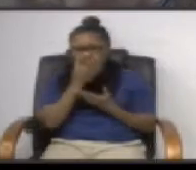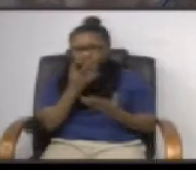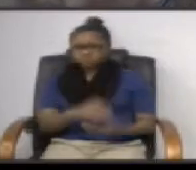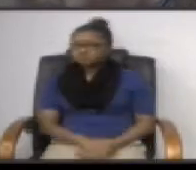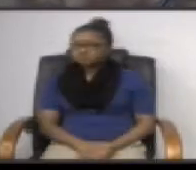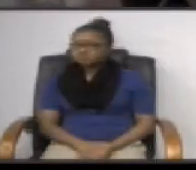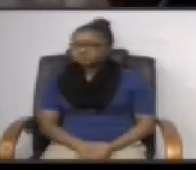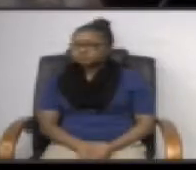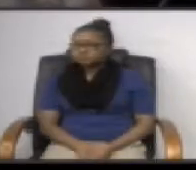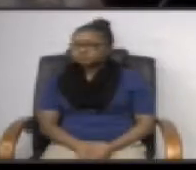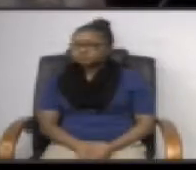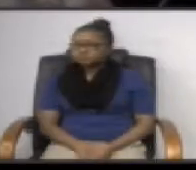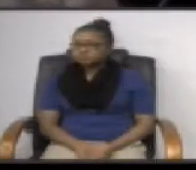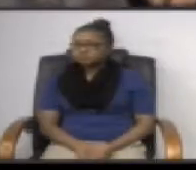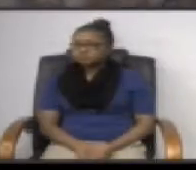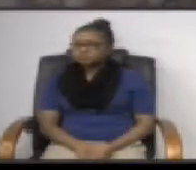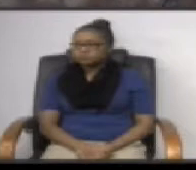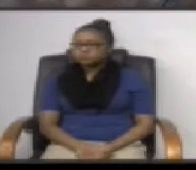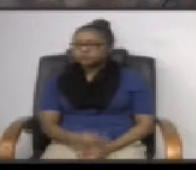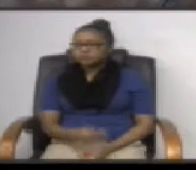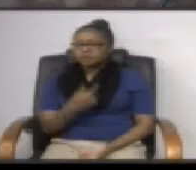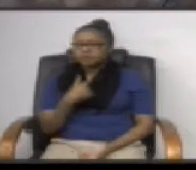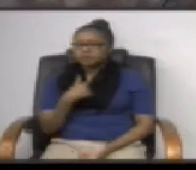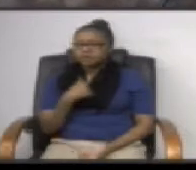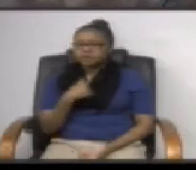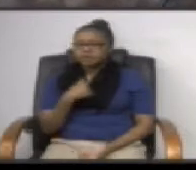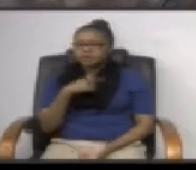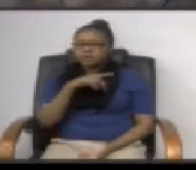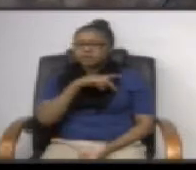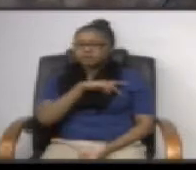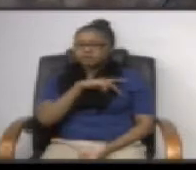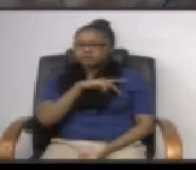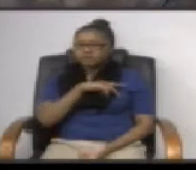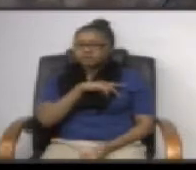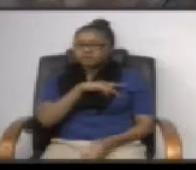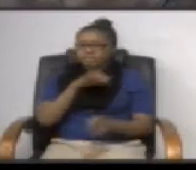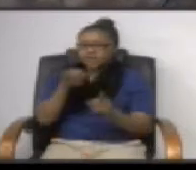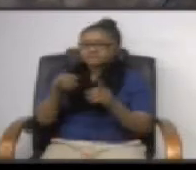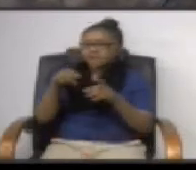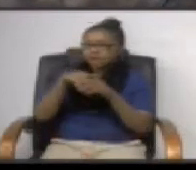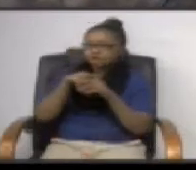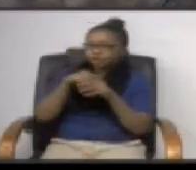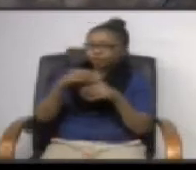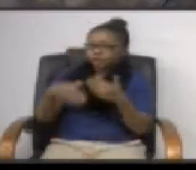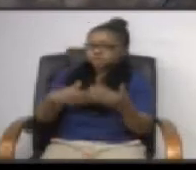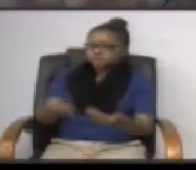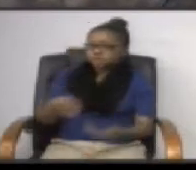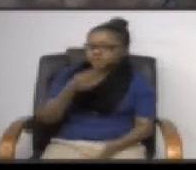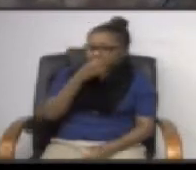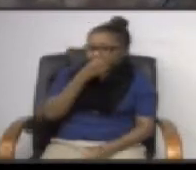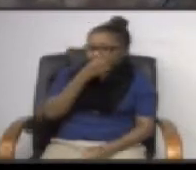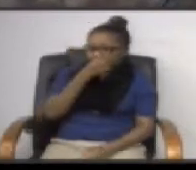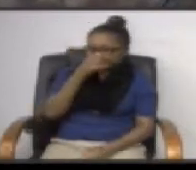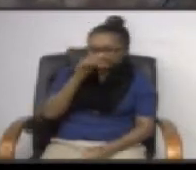i could write up a whole list of everything that happened if you're a procurement or internal process that goes through